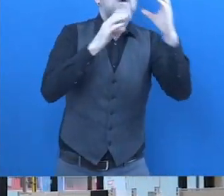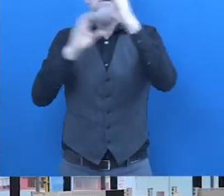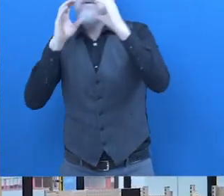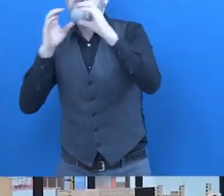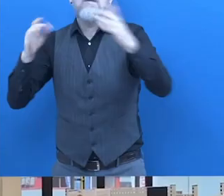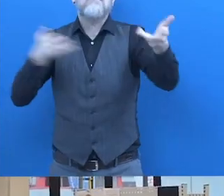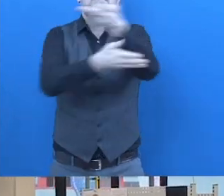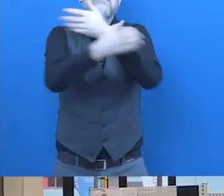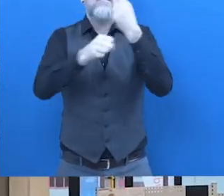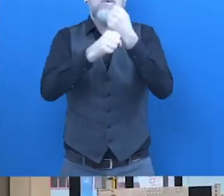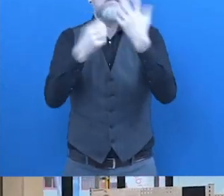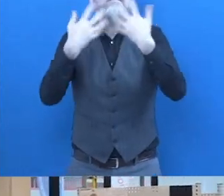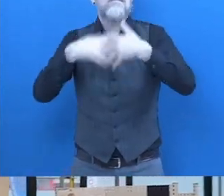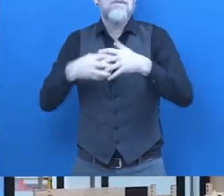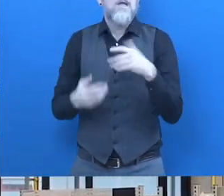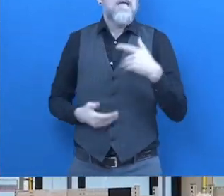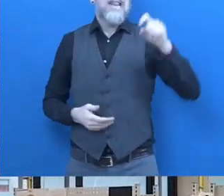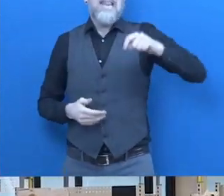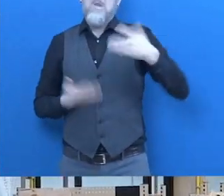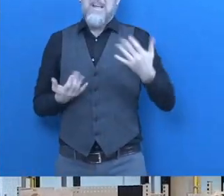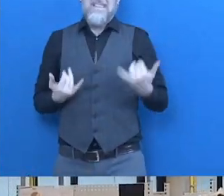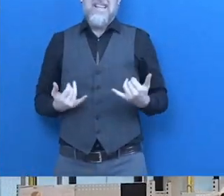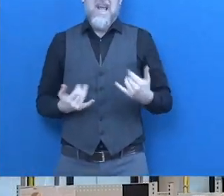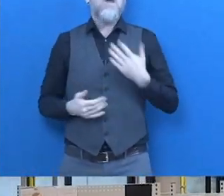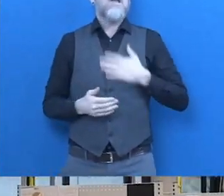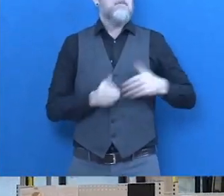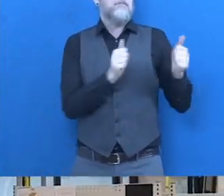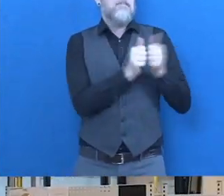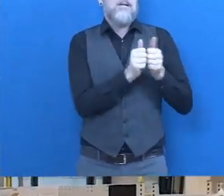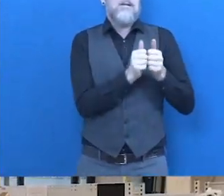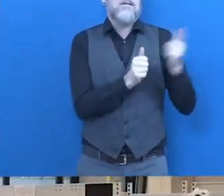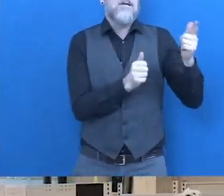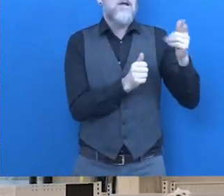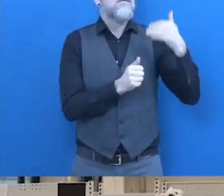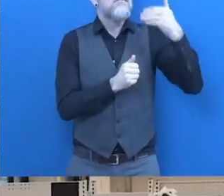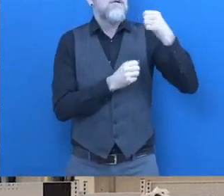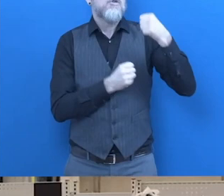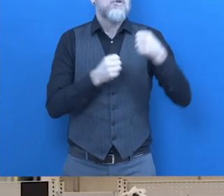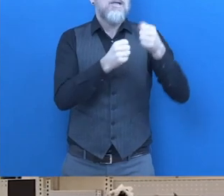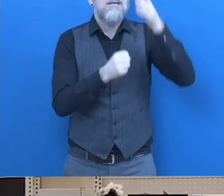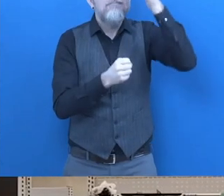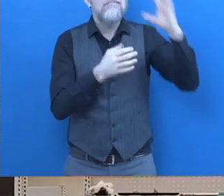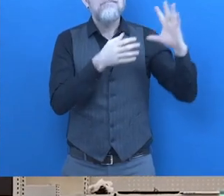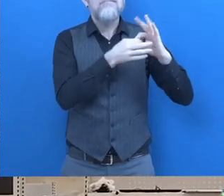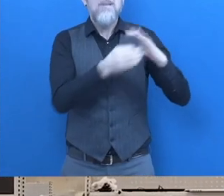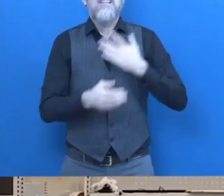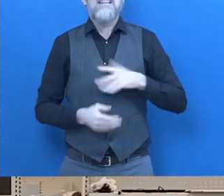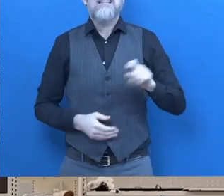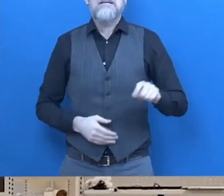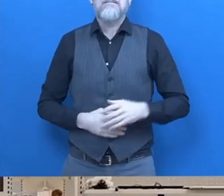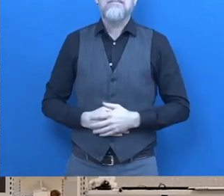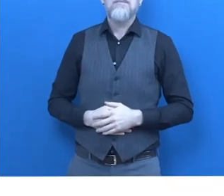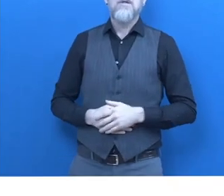and promoting agile, cross-border cooperation. What we still need are additional corporate partnerships or